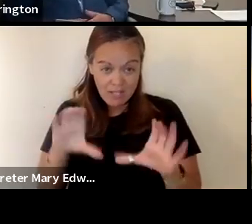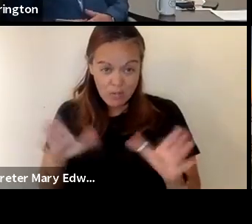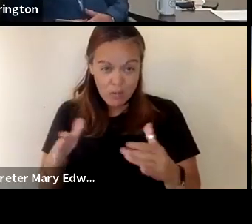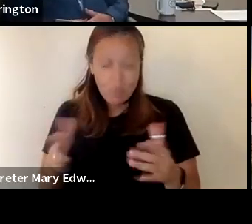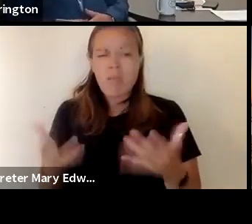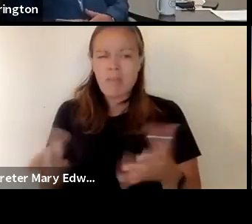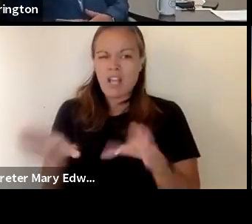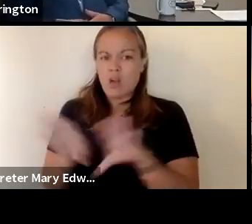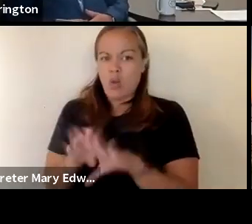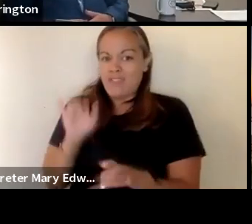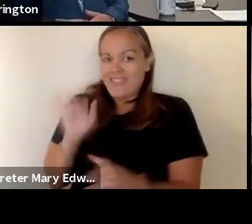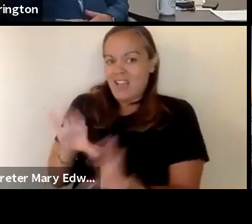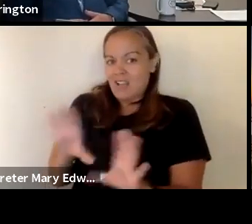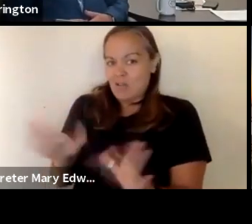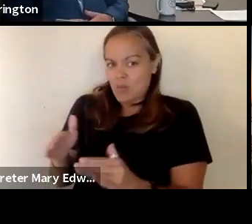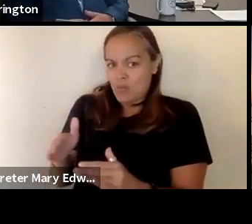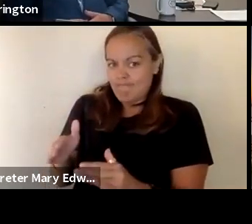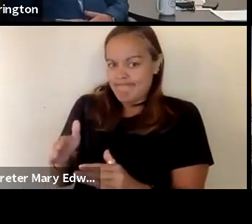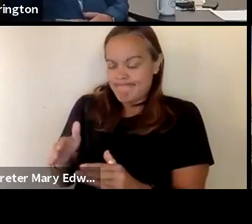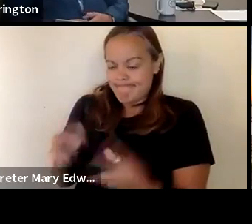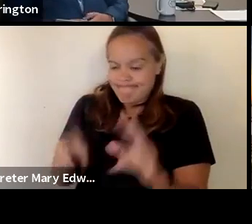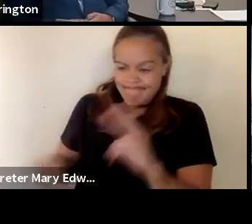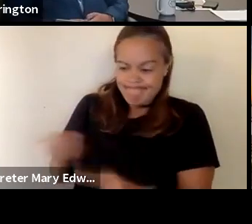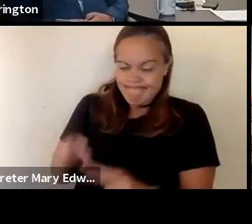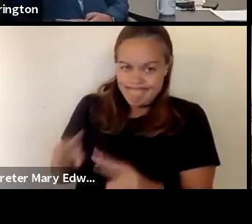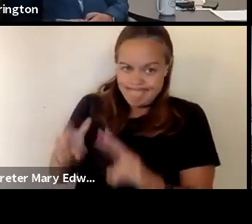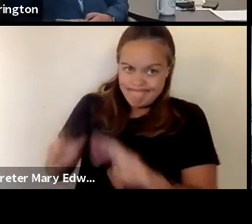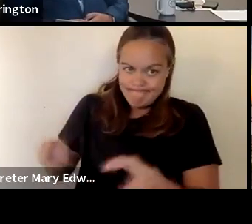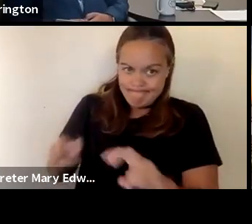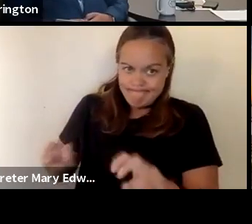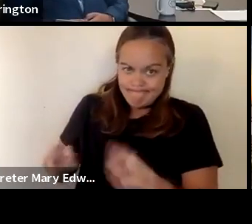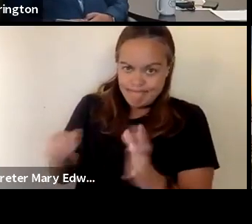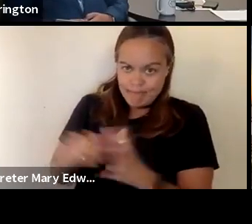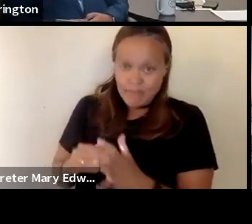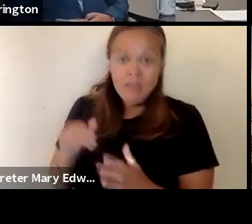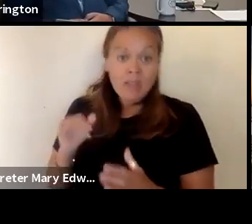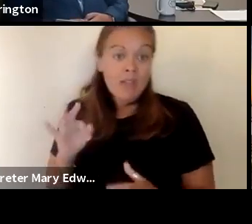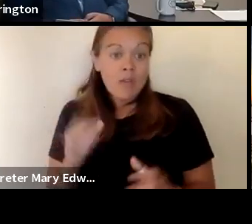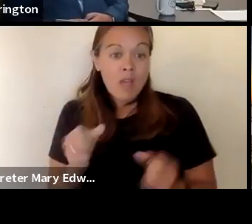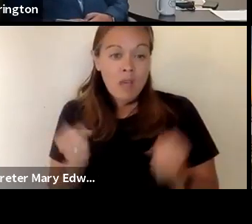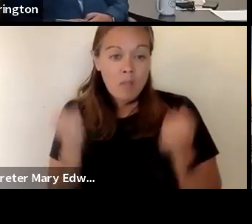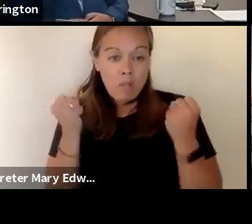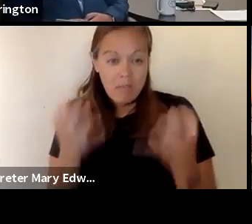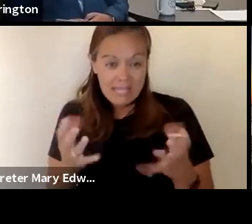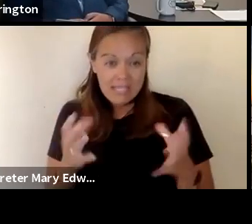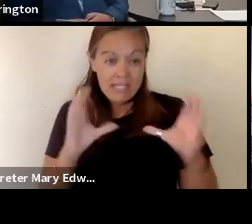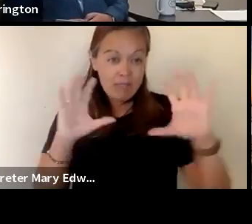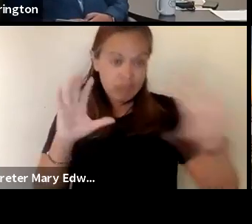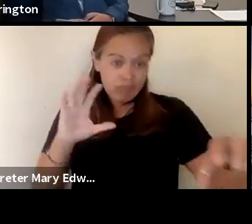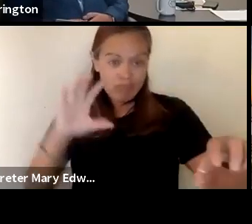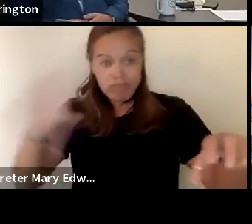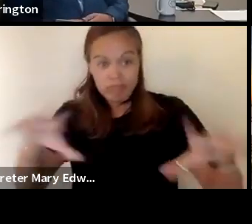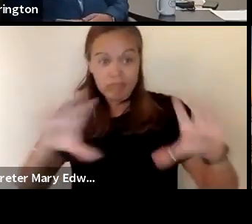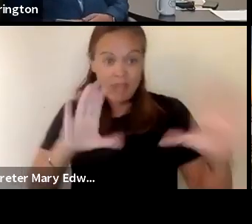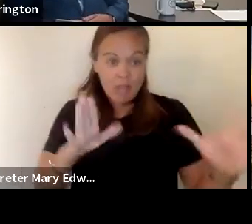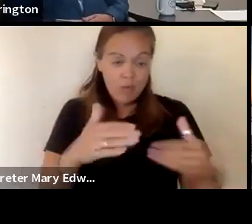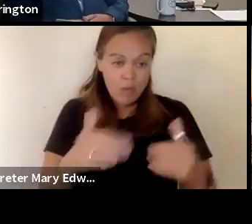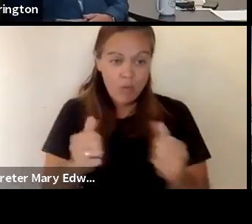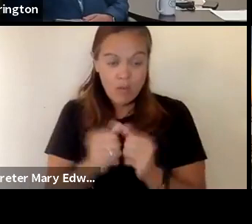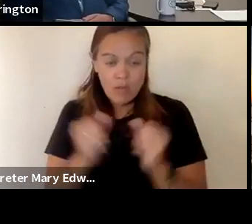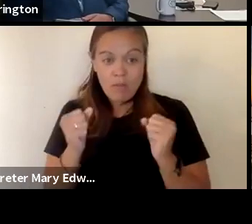classroom to take a step back and reassess if we have multiple classrooms with multiple